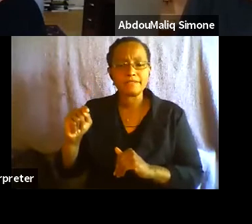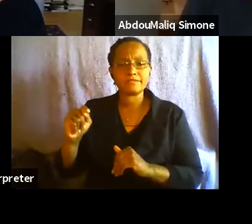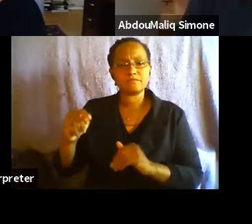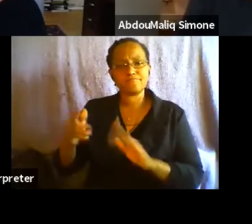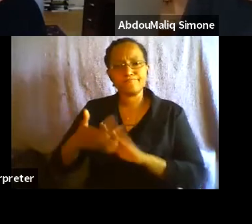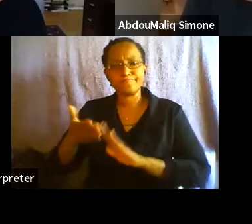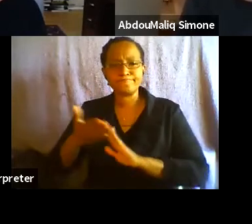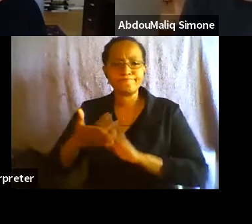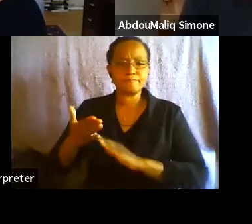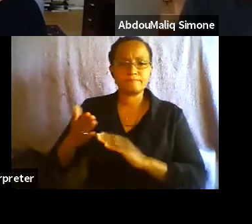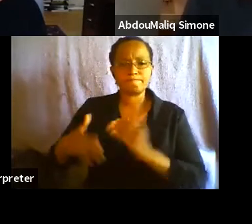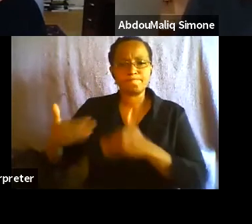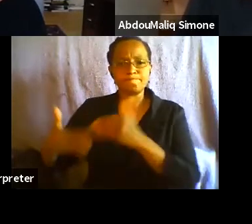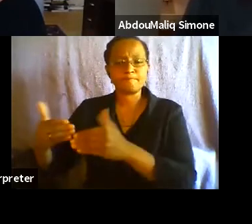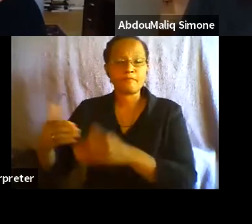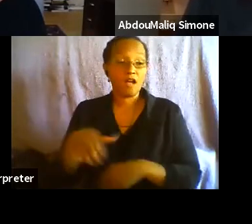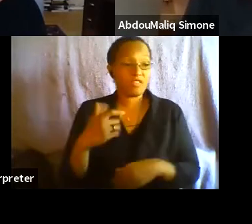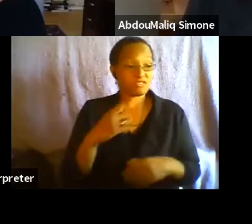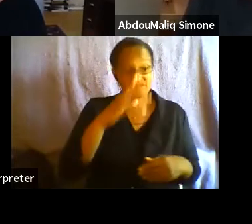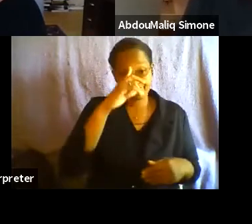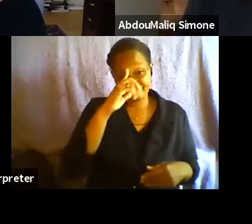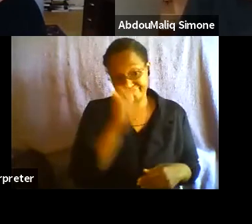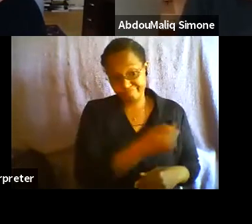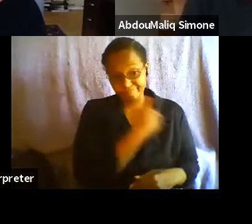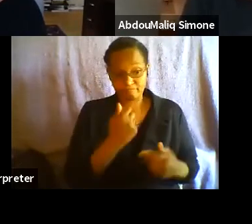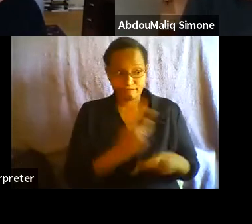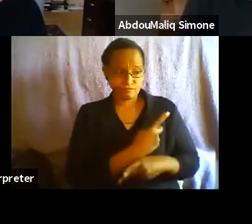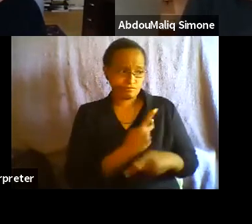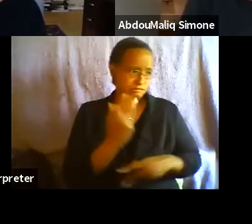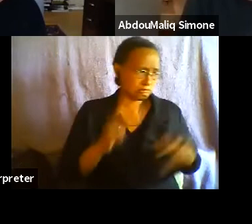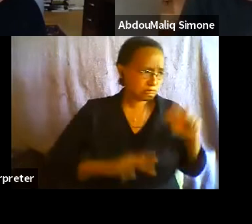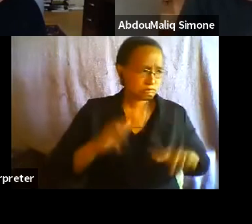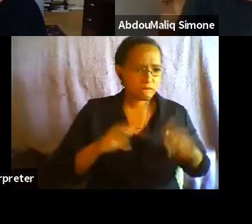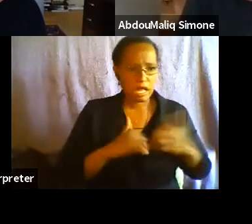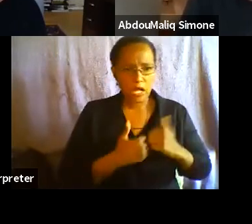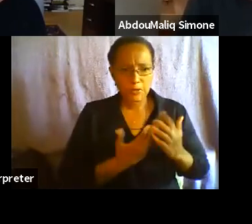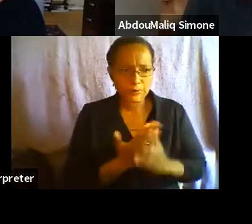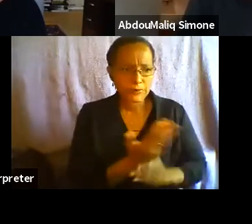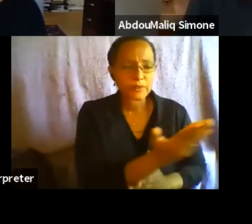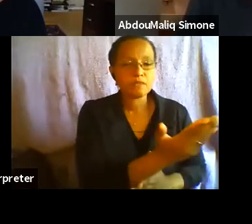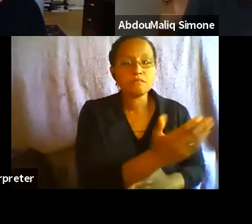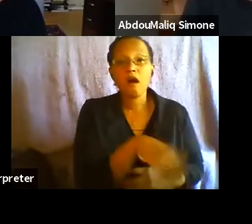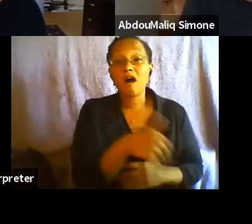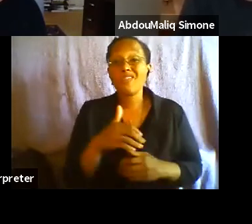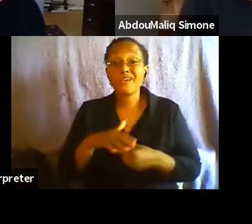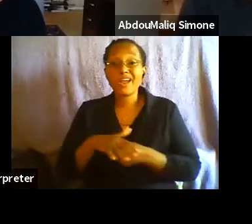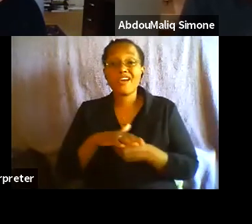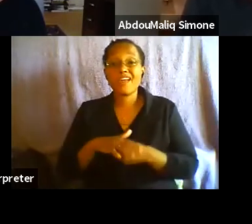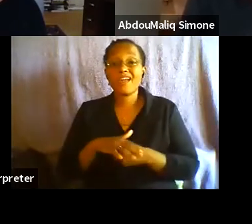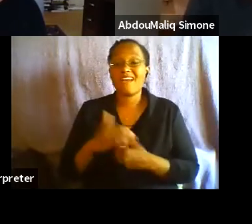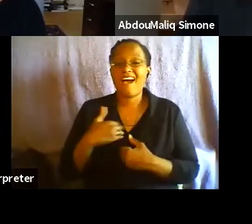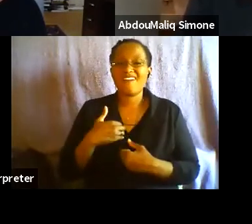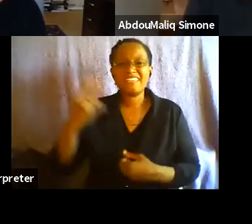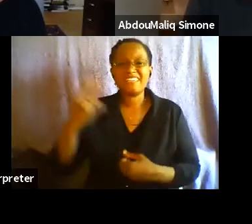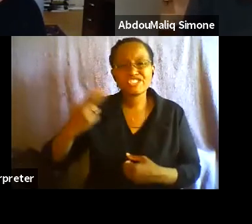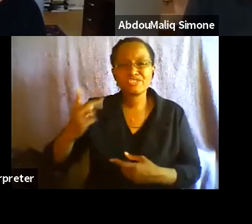dealing with things. Others draw upon very long-honed institutions that have been developed over decades. All